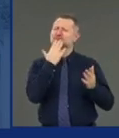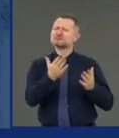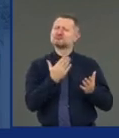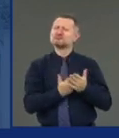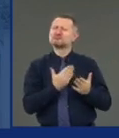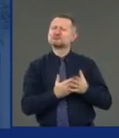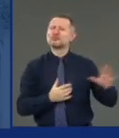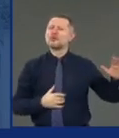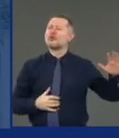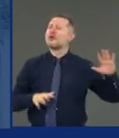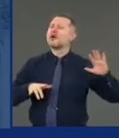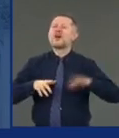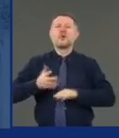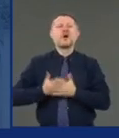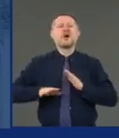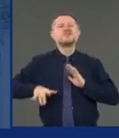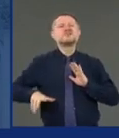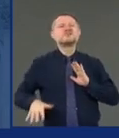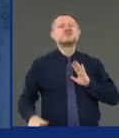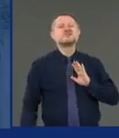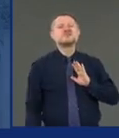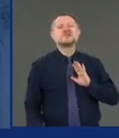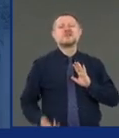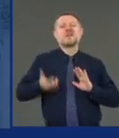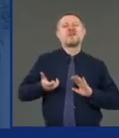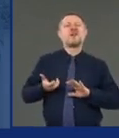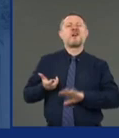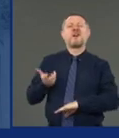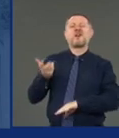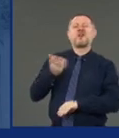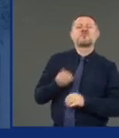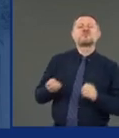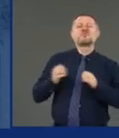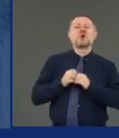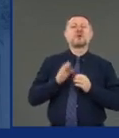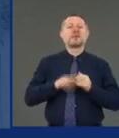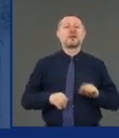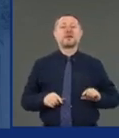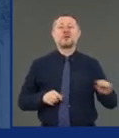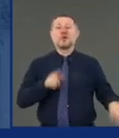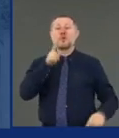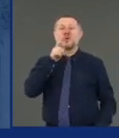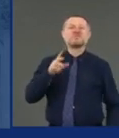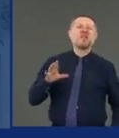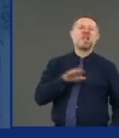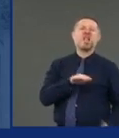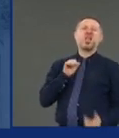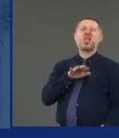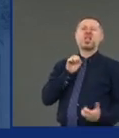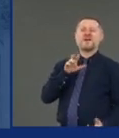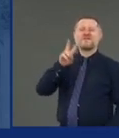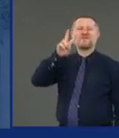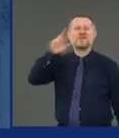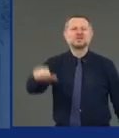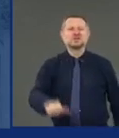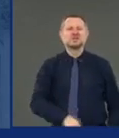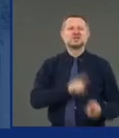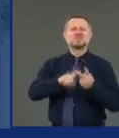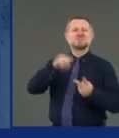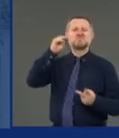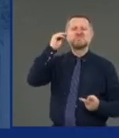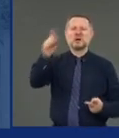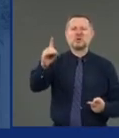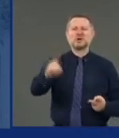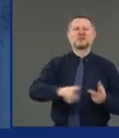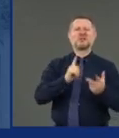takes out more than they put in? Virginia, Maryland, Kentucky, Alabama, Florida.